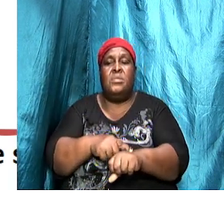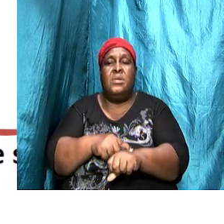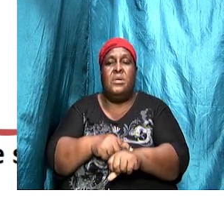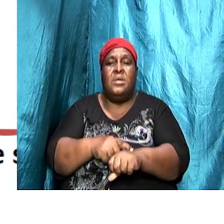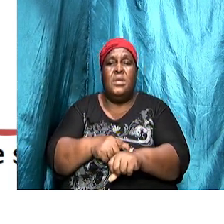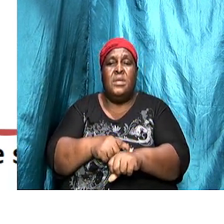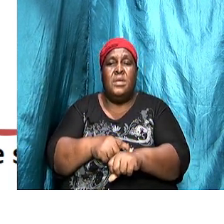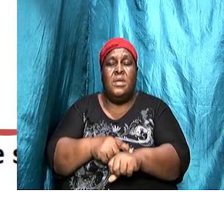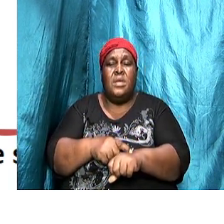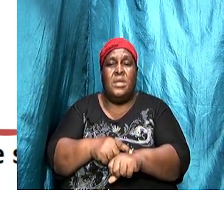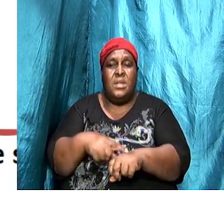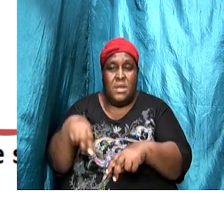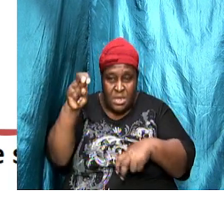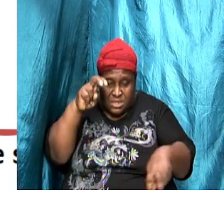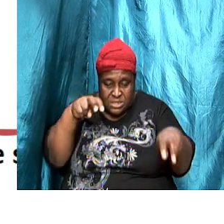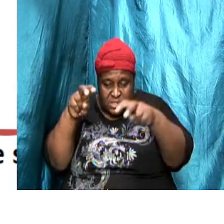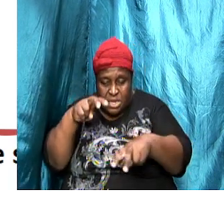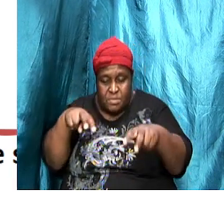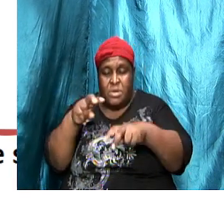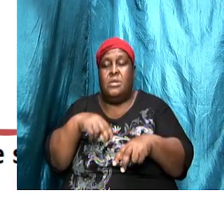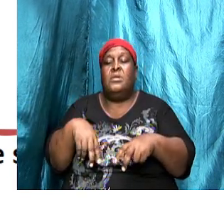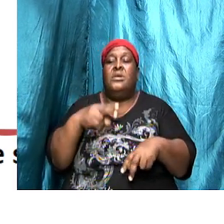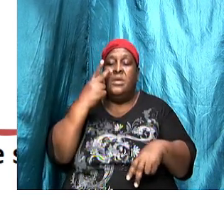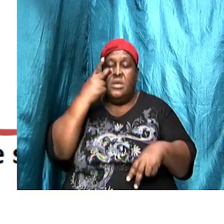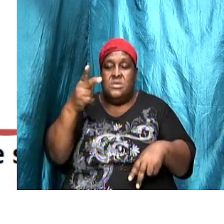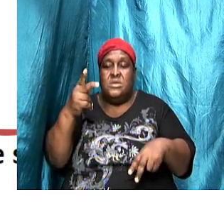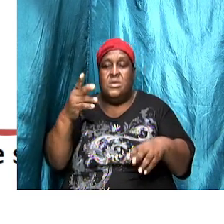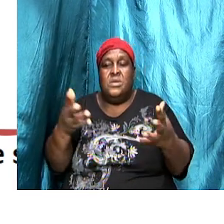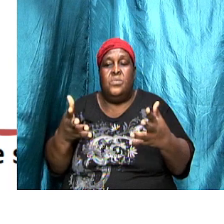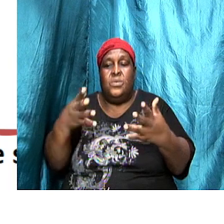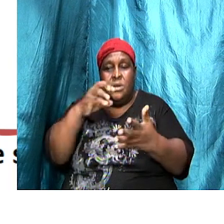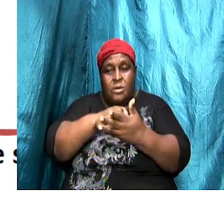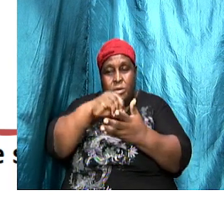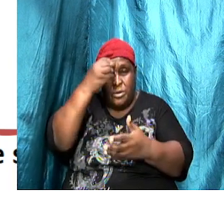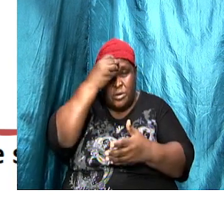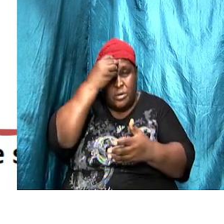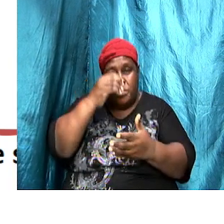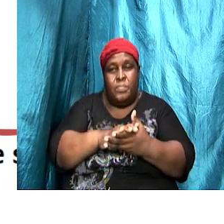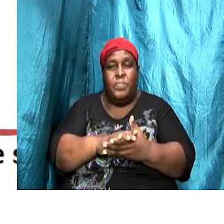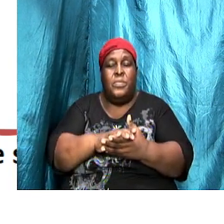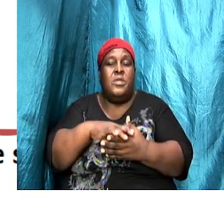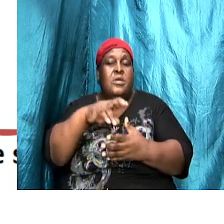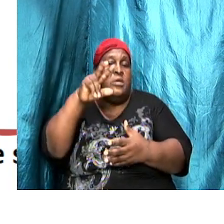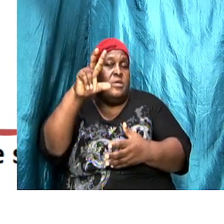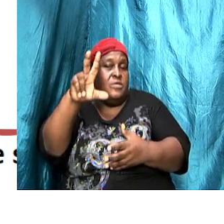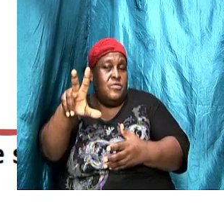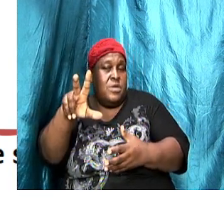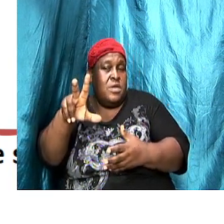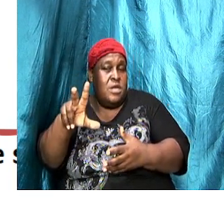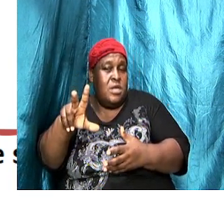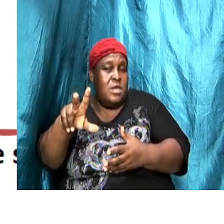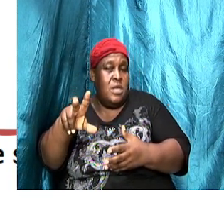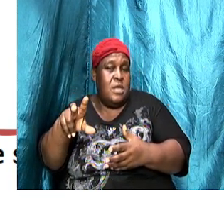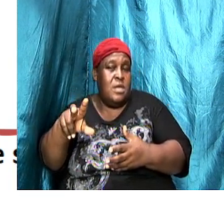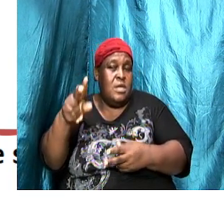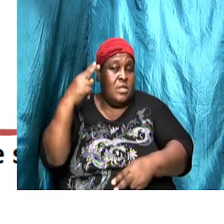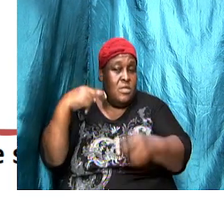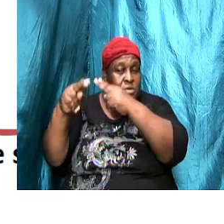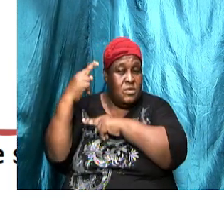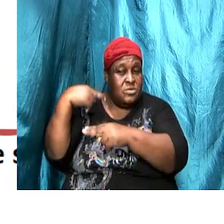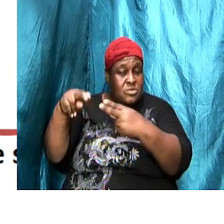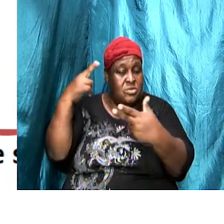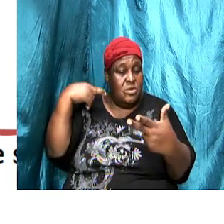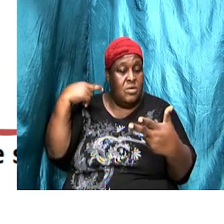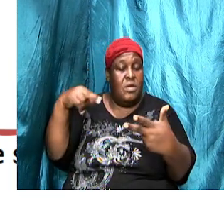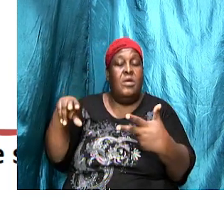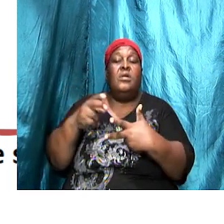together and we will see what we can pull from it. But essentially, three main views, the historical view or